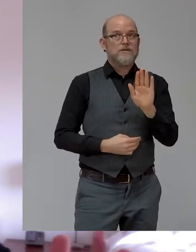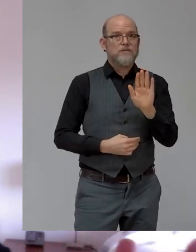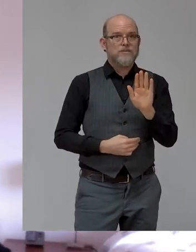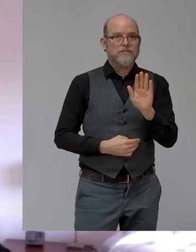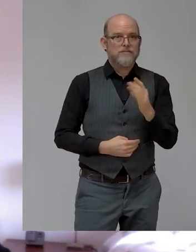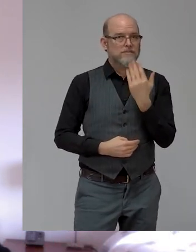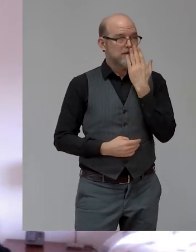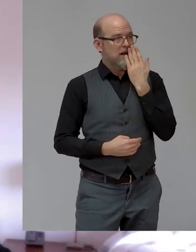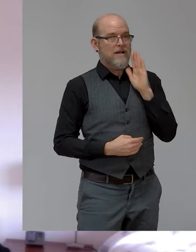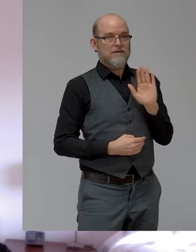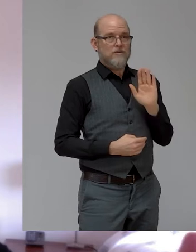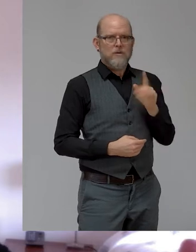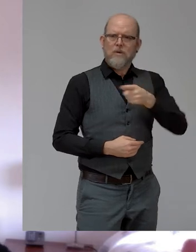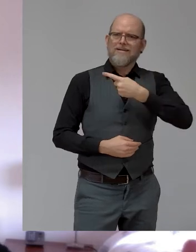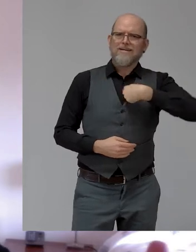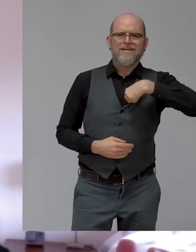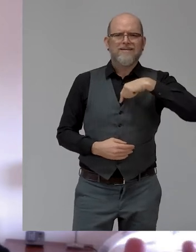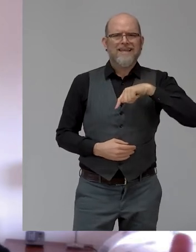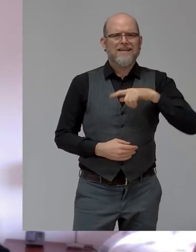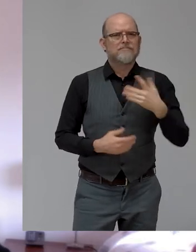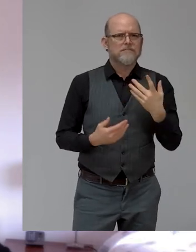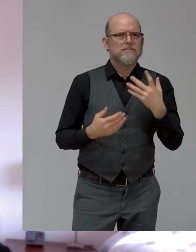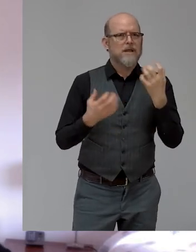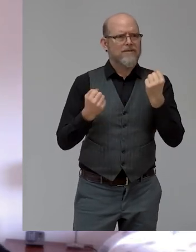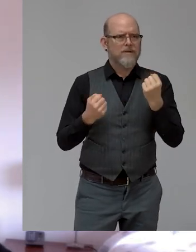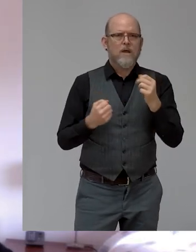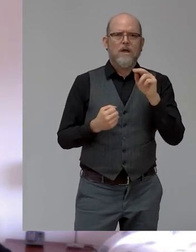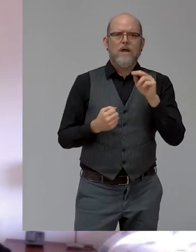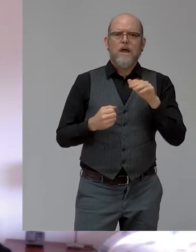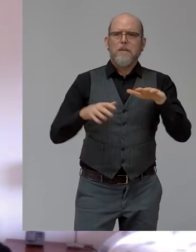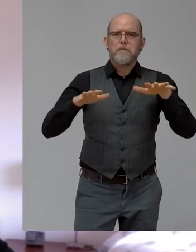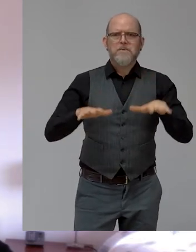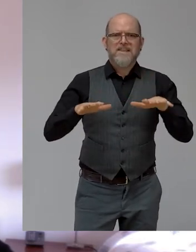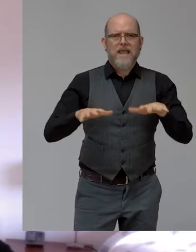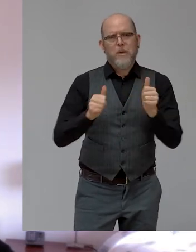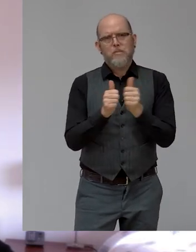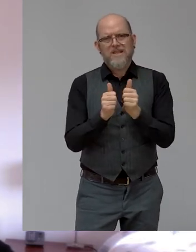country where, you know, 13 million people in the UK out of 63 million people have got vaccinations.